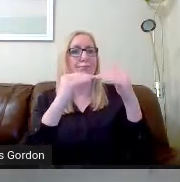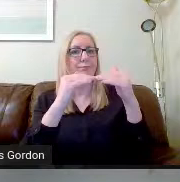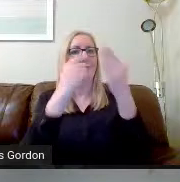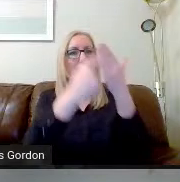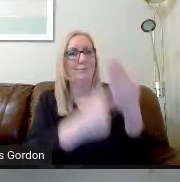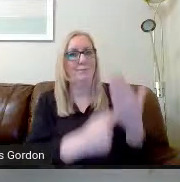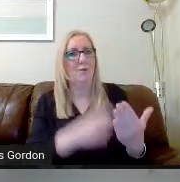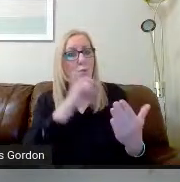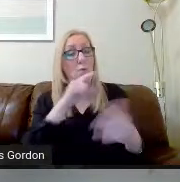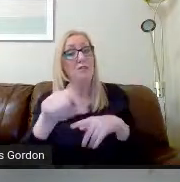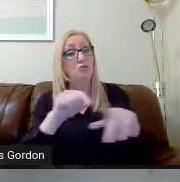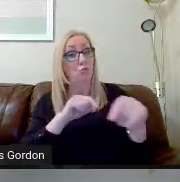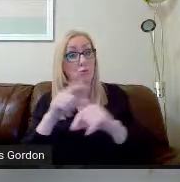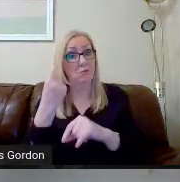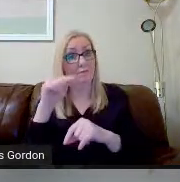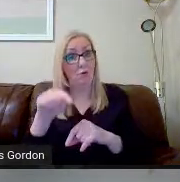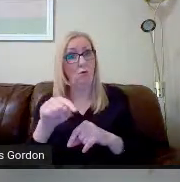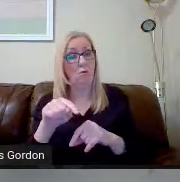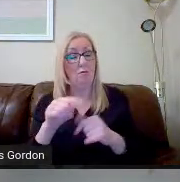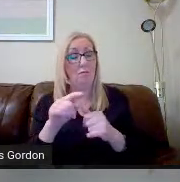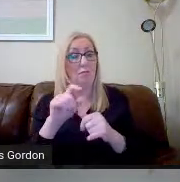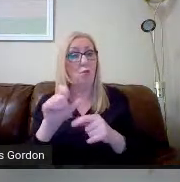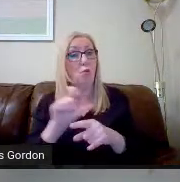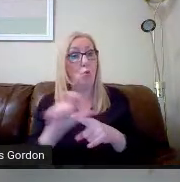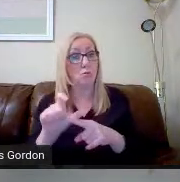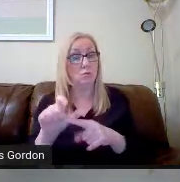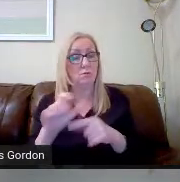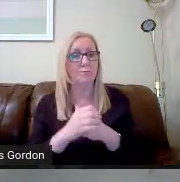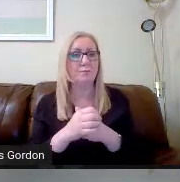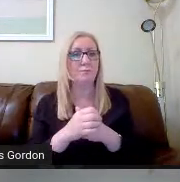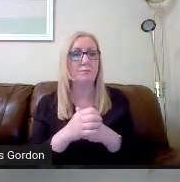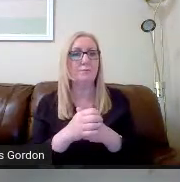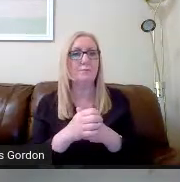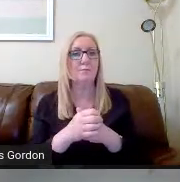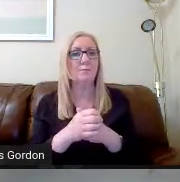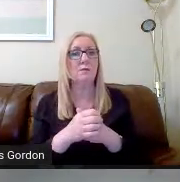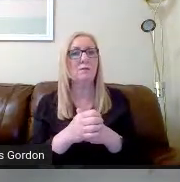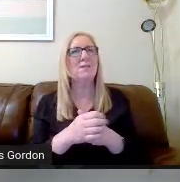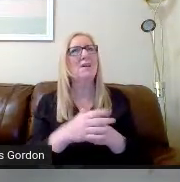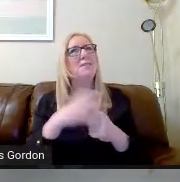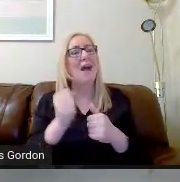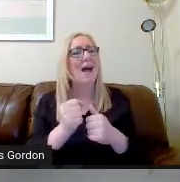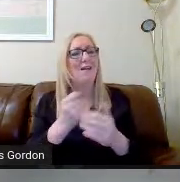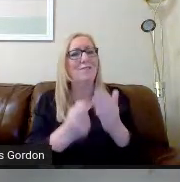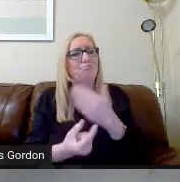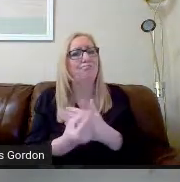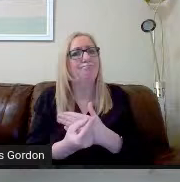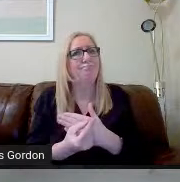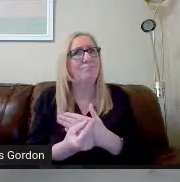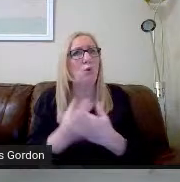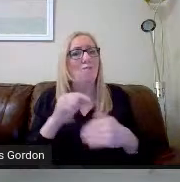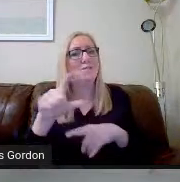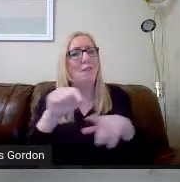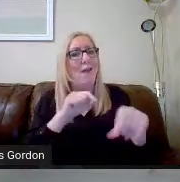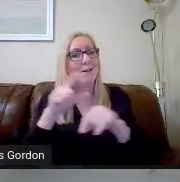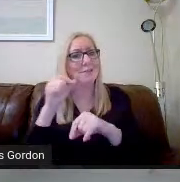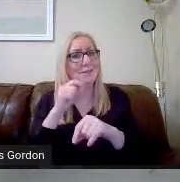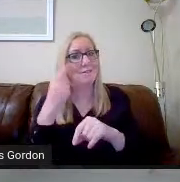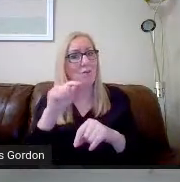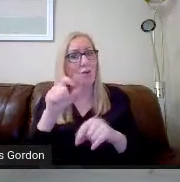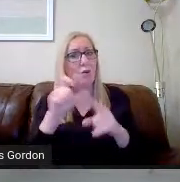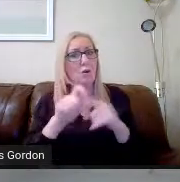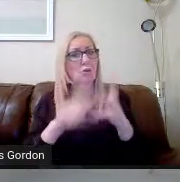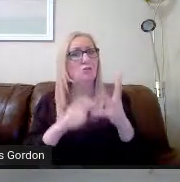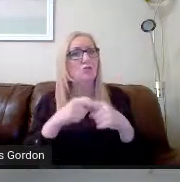It's really important to note that in order to be, to have any chance at all of being selected, the